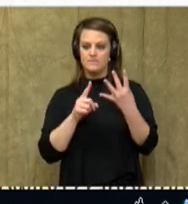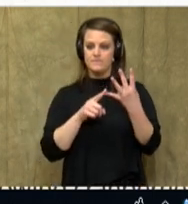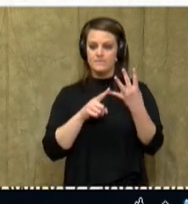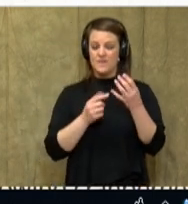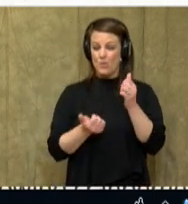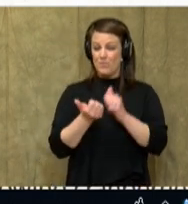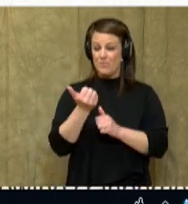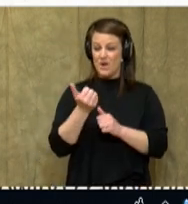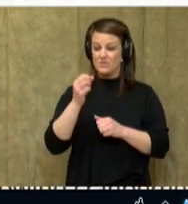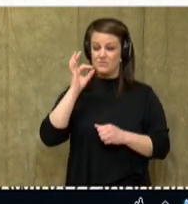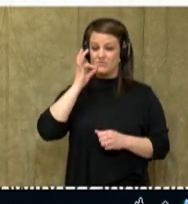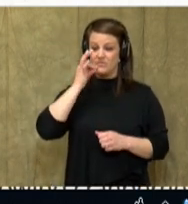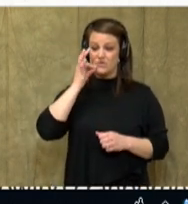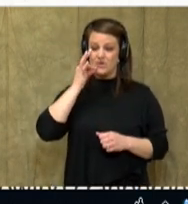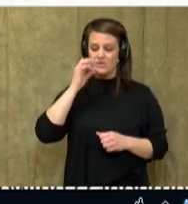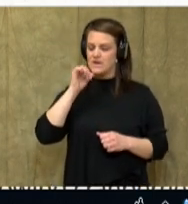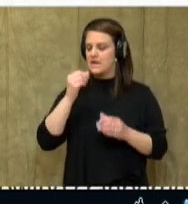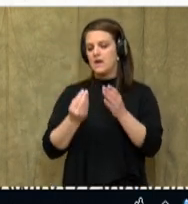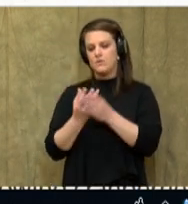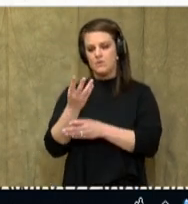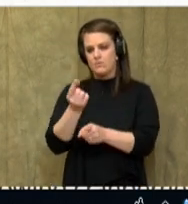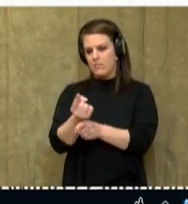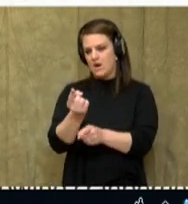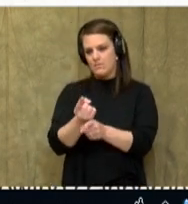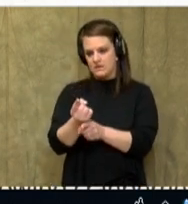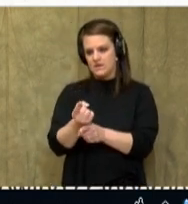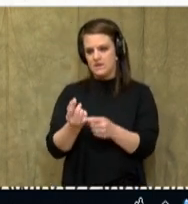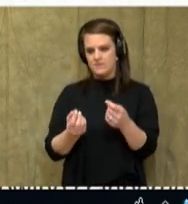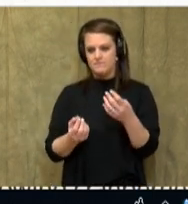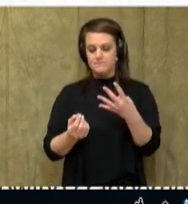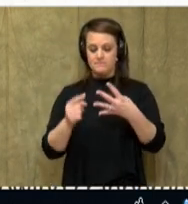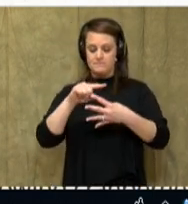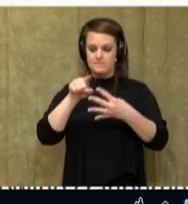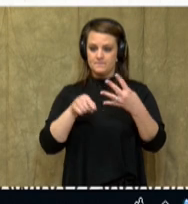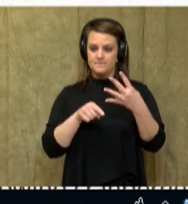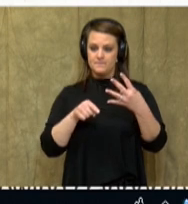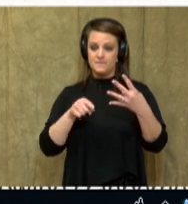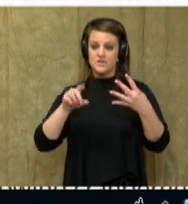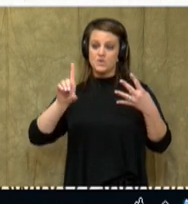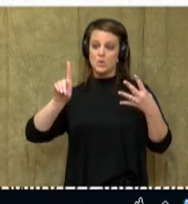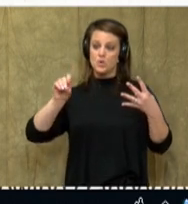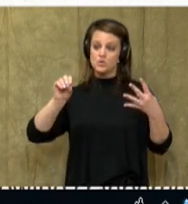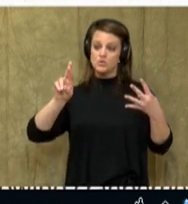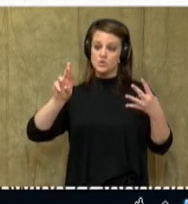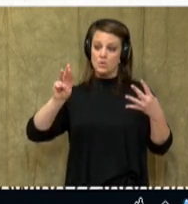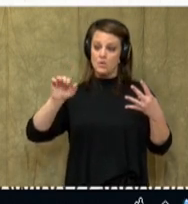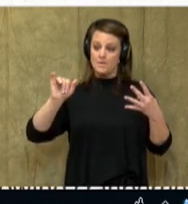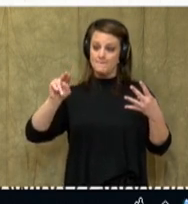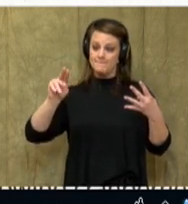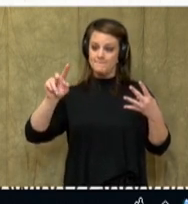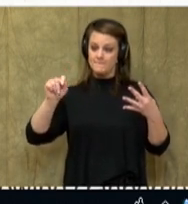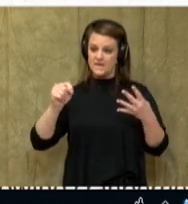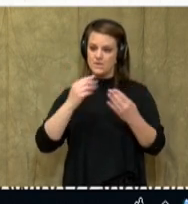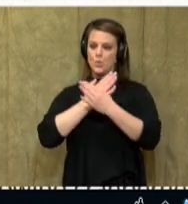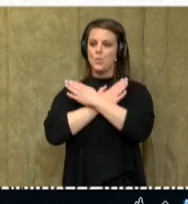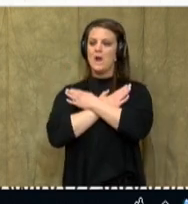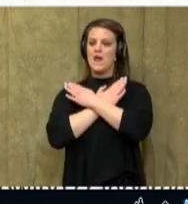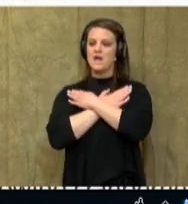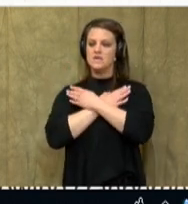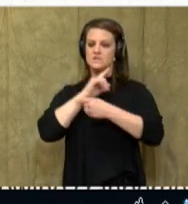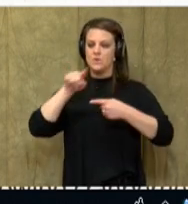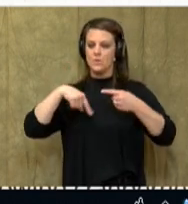most of the fruit buds would not grow properly. Well, we know that that dormant period is when they mature and grow.